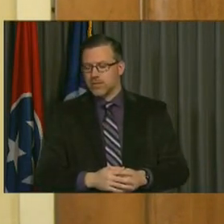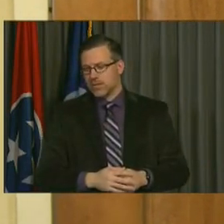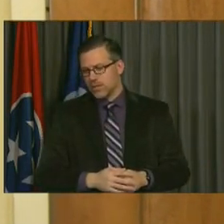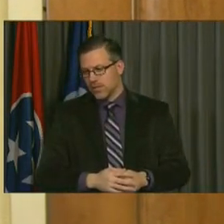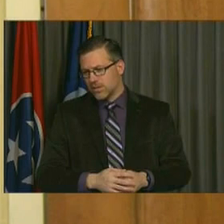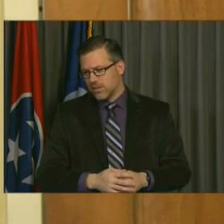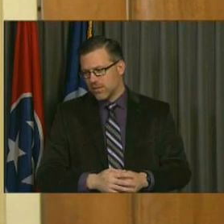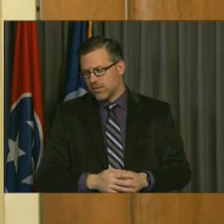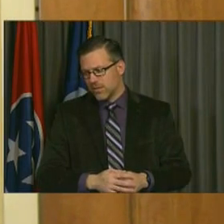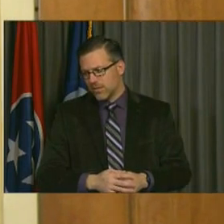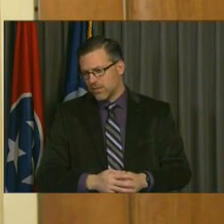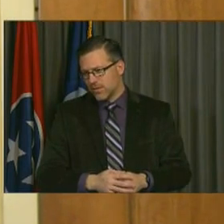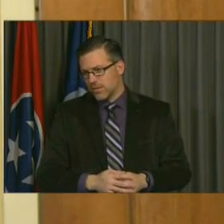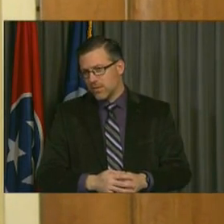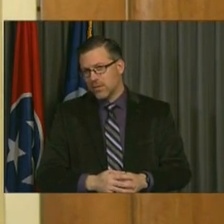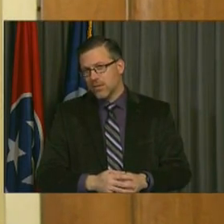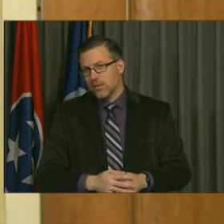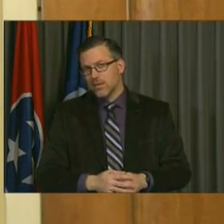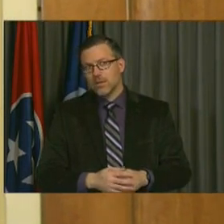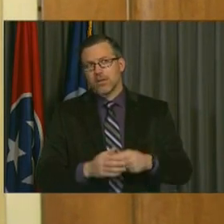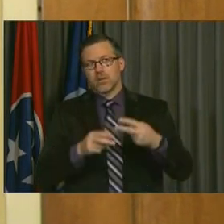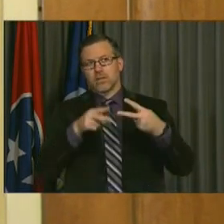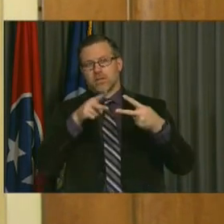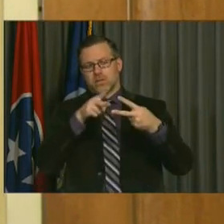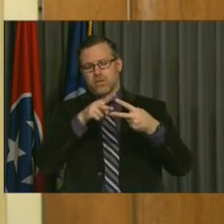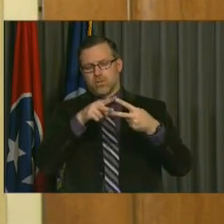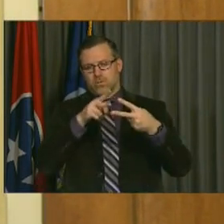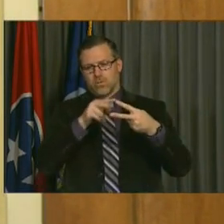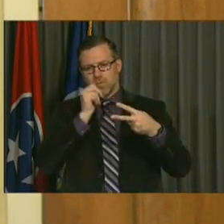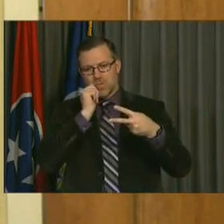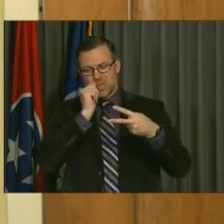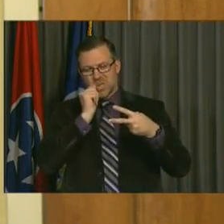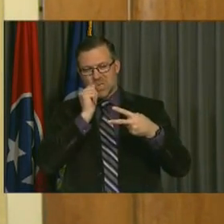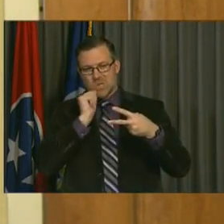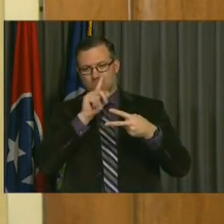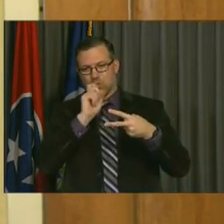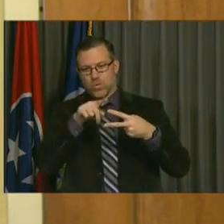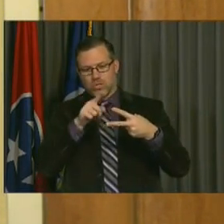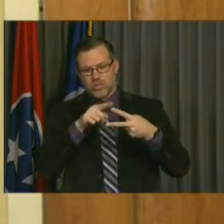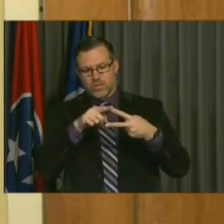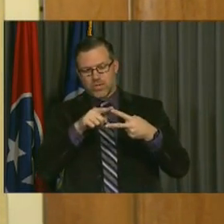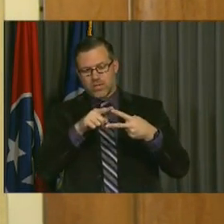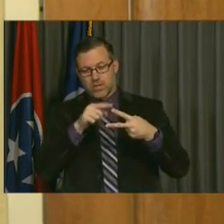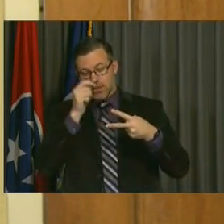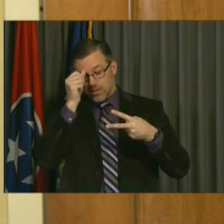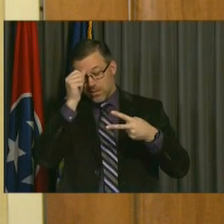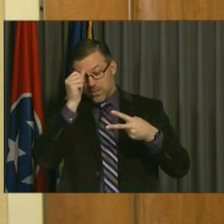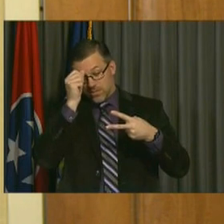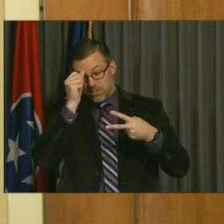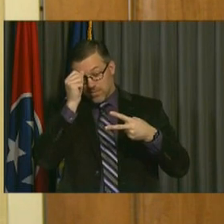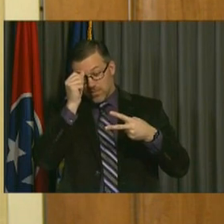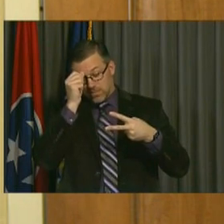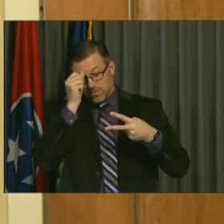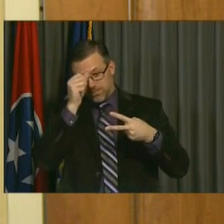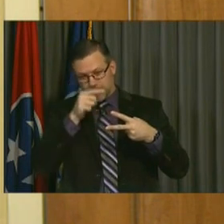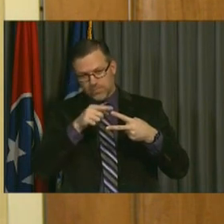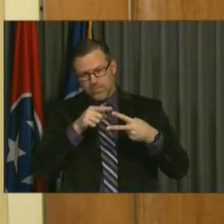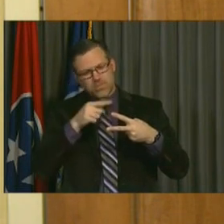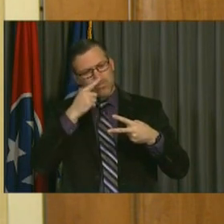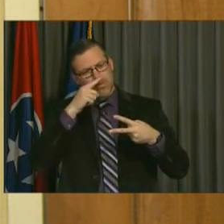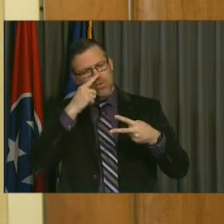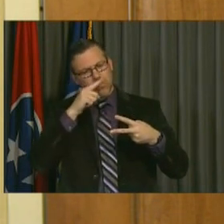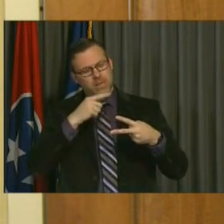I guess it's a temporary question. Part one is can you